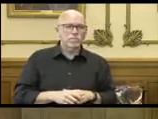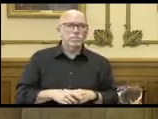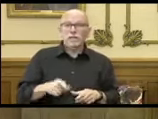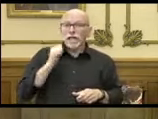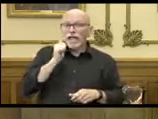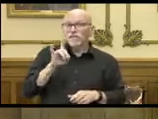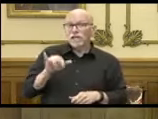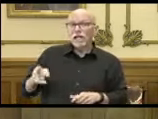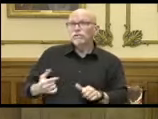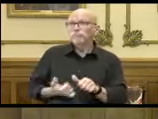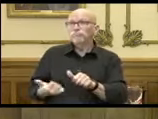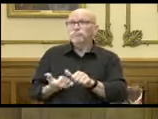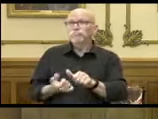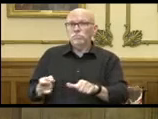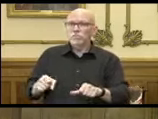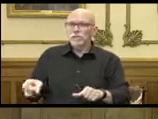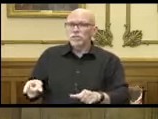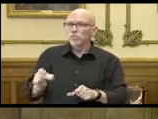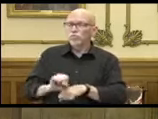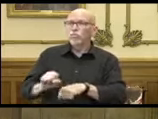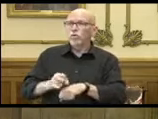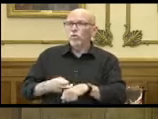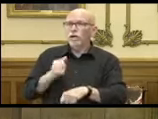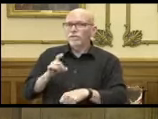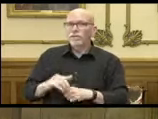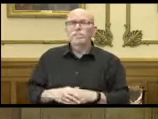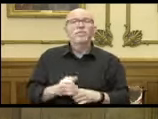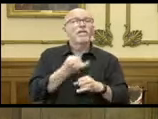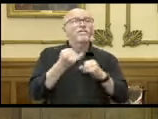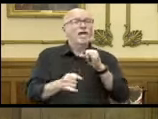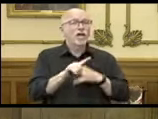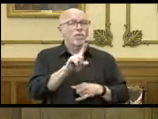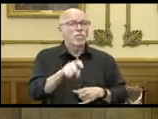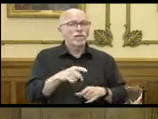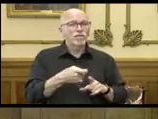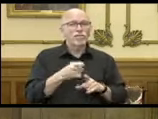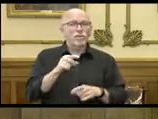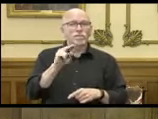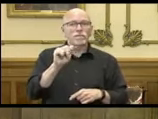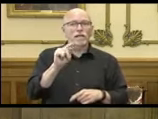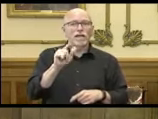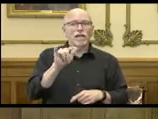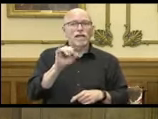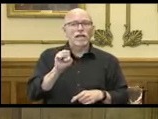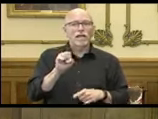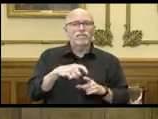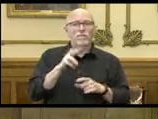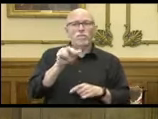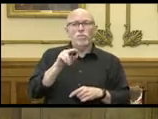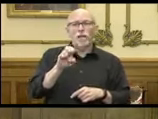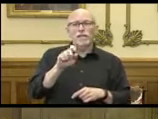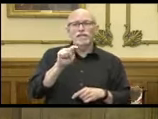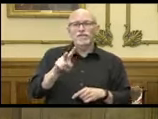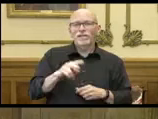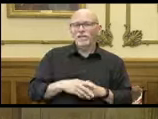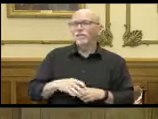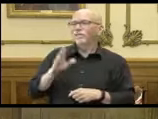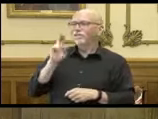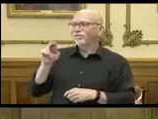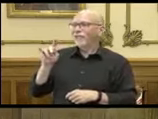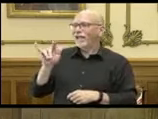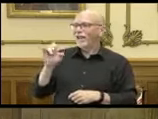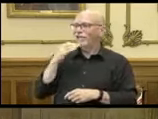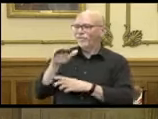she is hustling, okay? Every day. Our final question is from Natalie with Wayne TV. Yep. Natalie, good